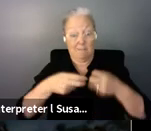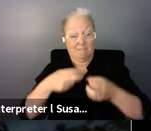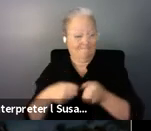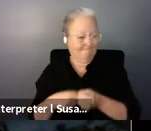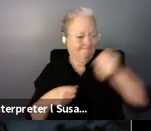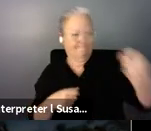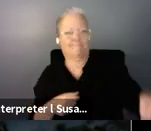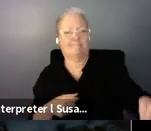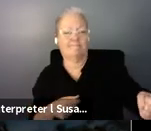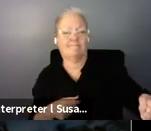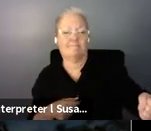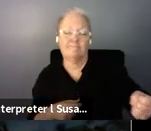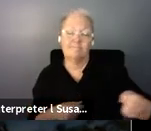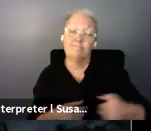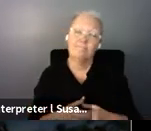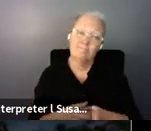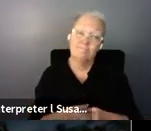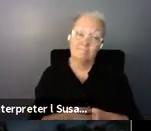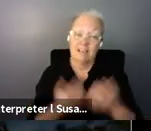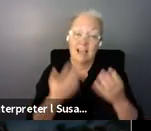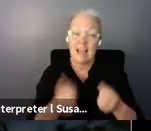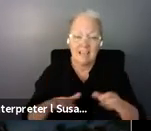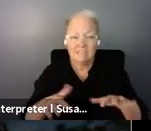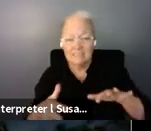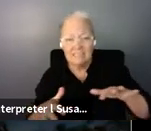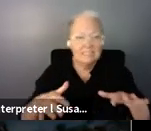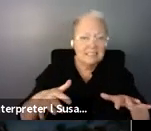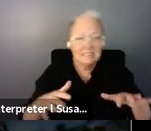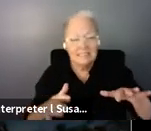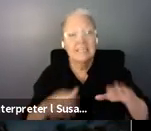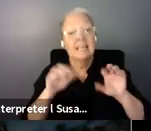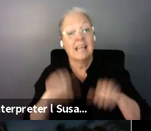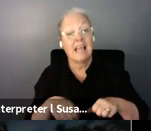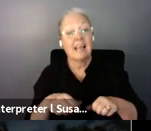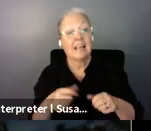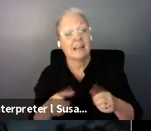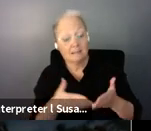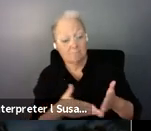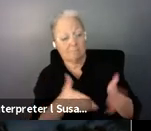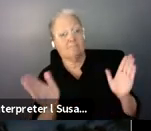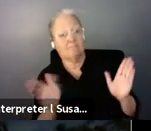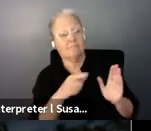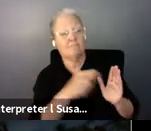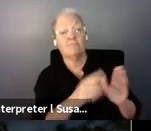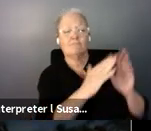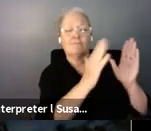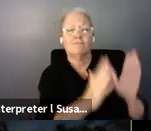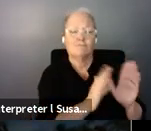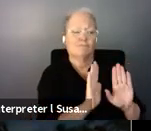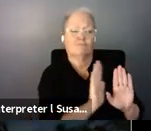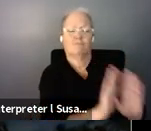a slippery slope to say that because it opens the door for residential care and we've seen some governments